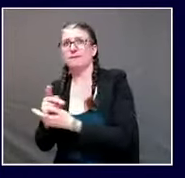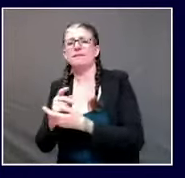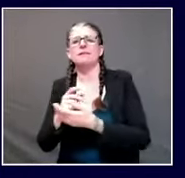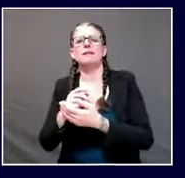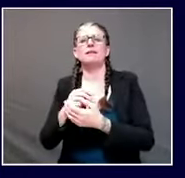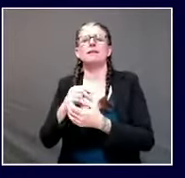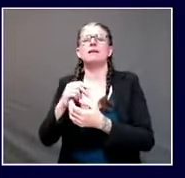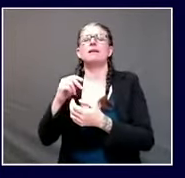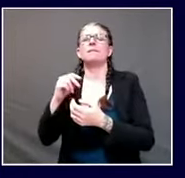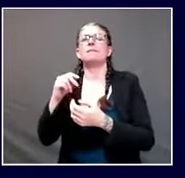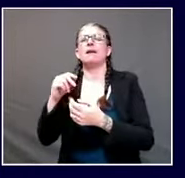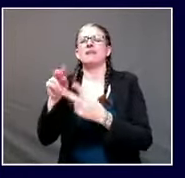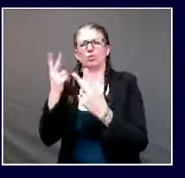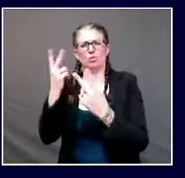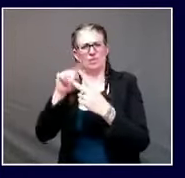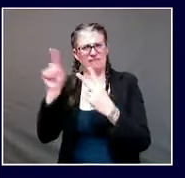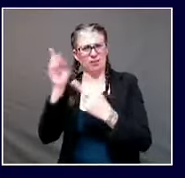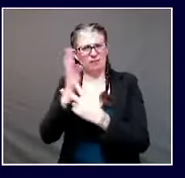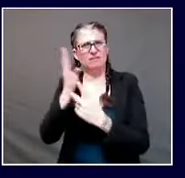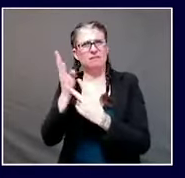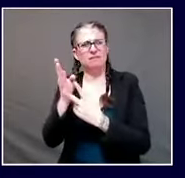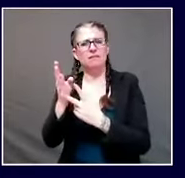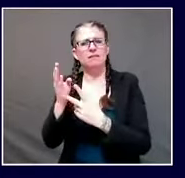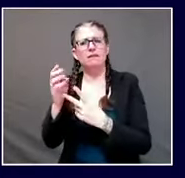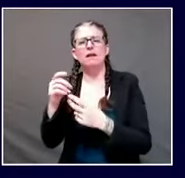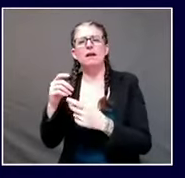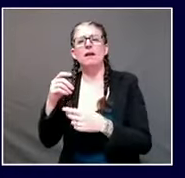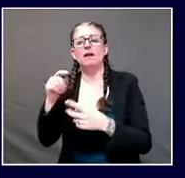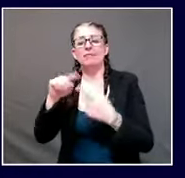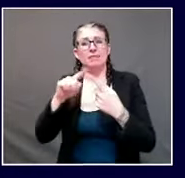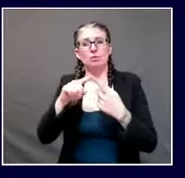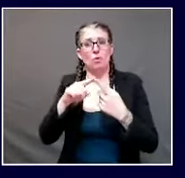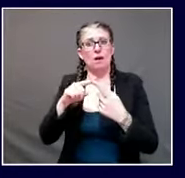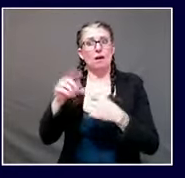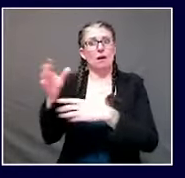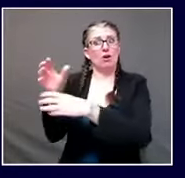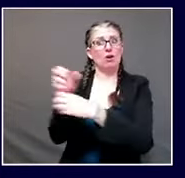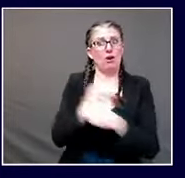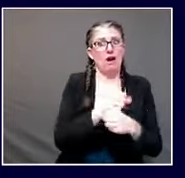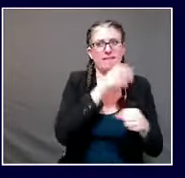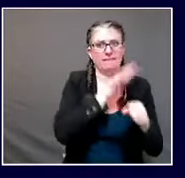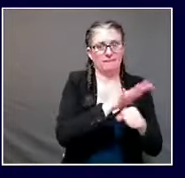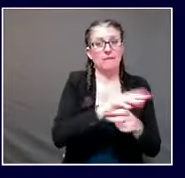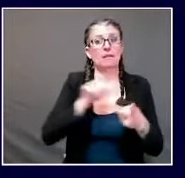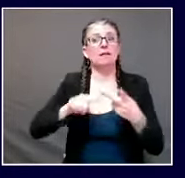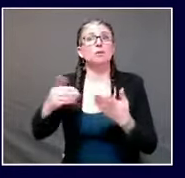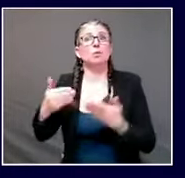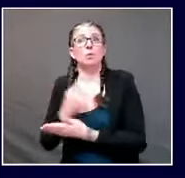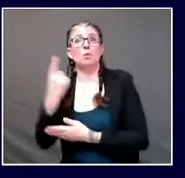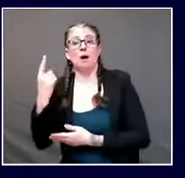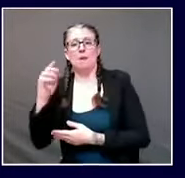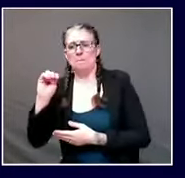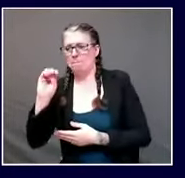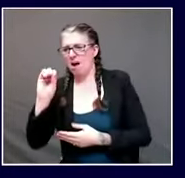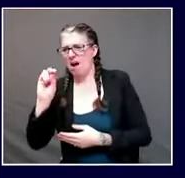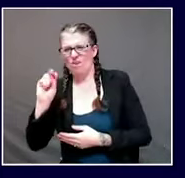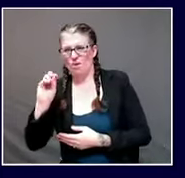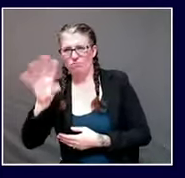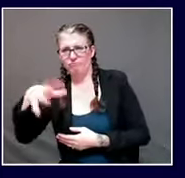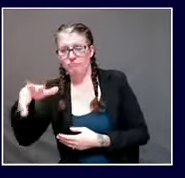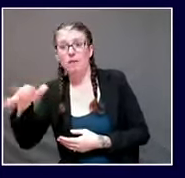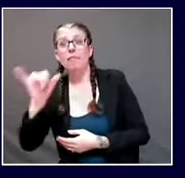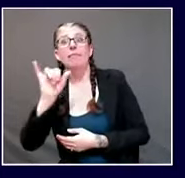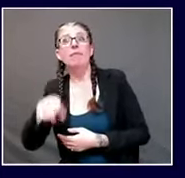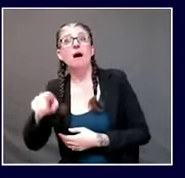short supply nationwide for example the eli willy drug there are only 300 000 total anticipated